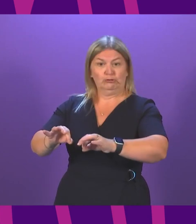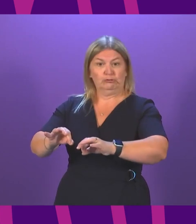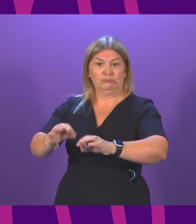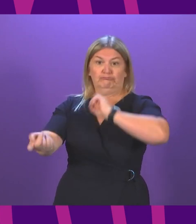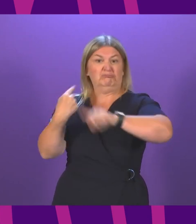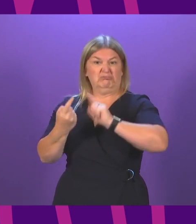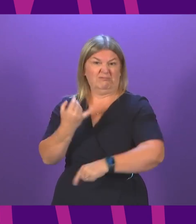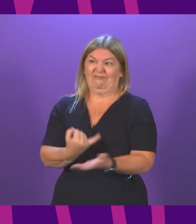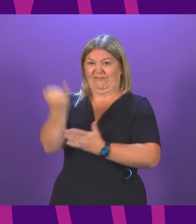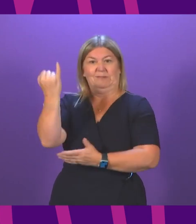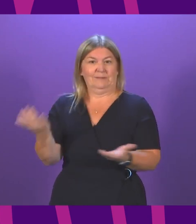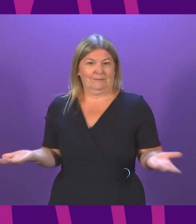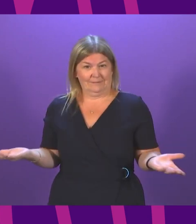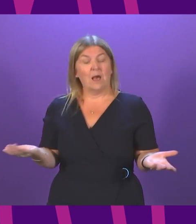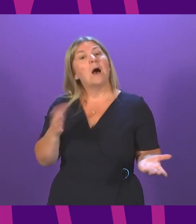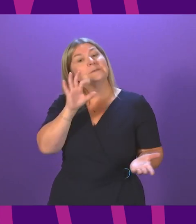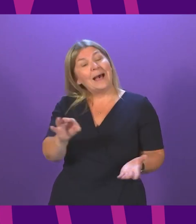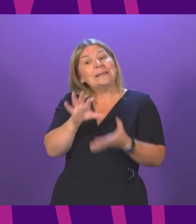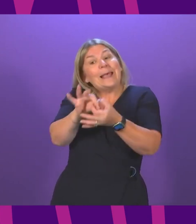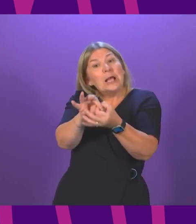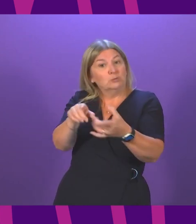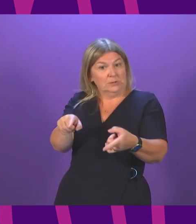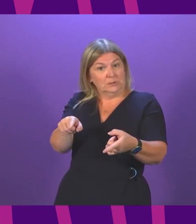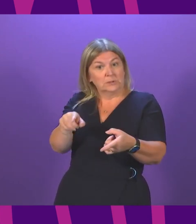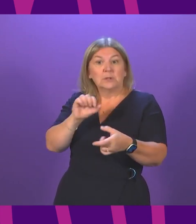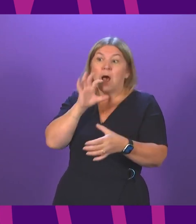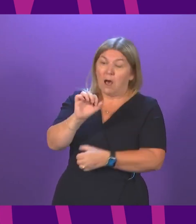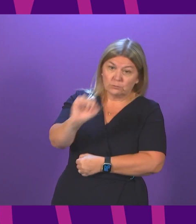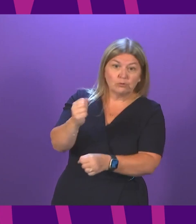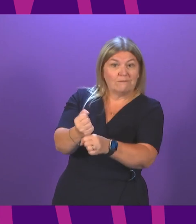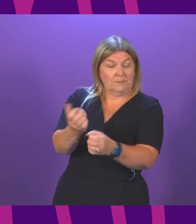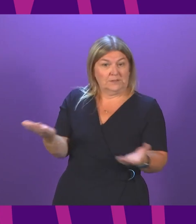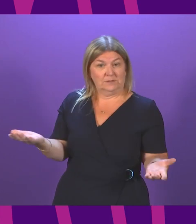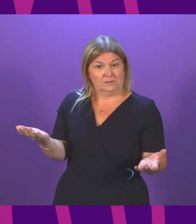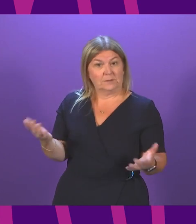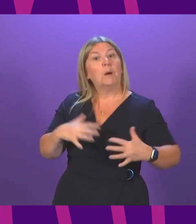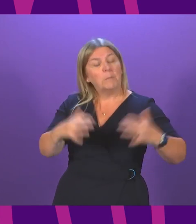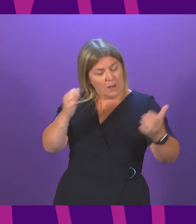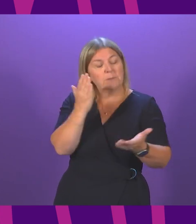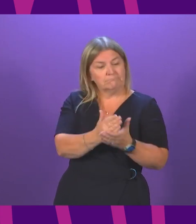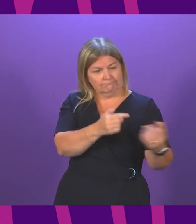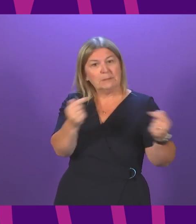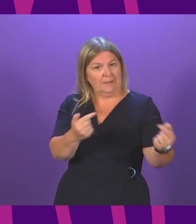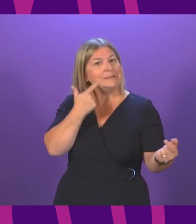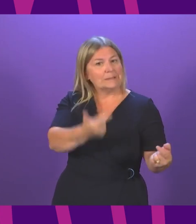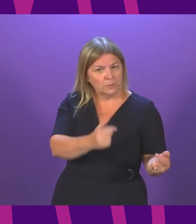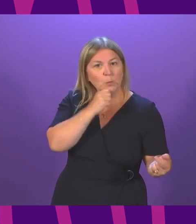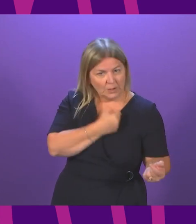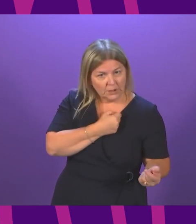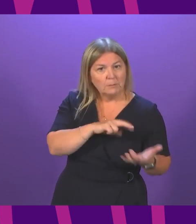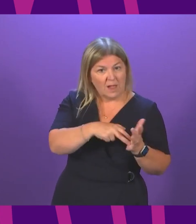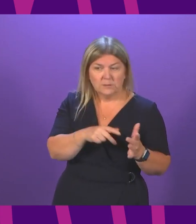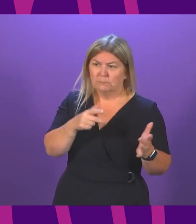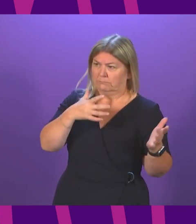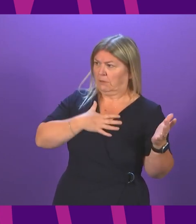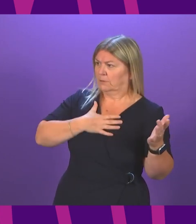I was asking about engagement. I was asking about her government and Parliament will debate these plans, but it'd be nice to know exactly what we are